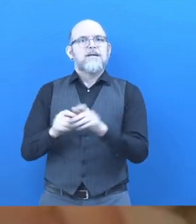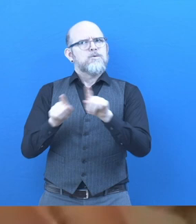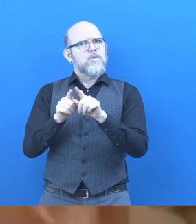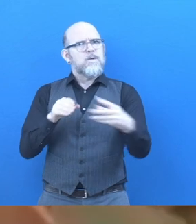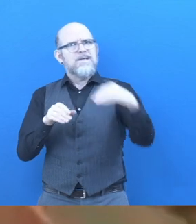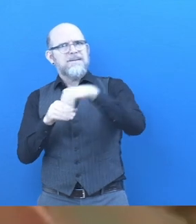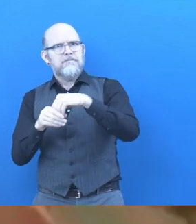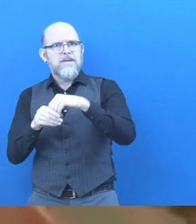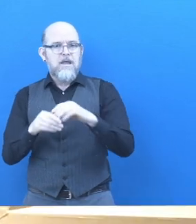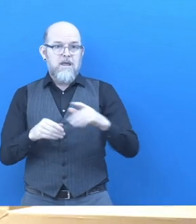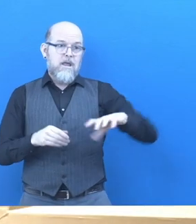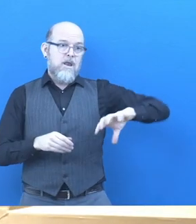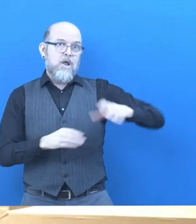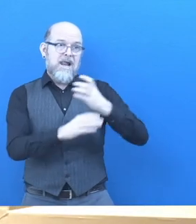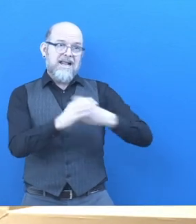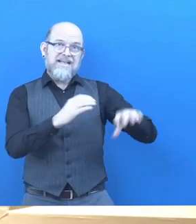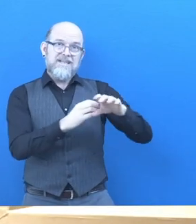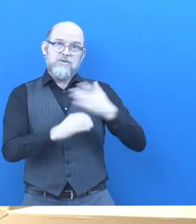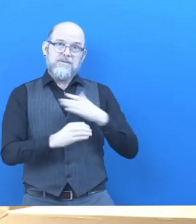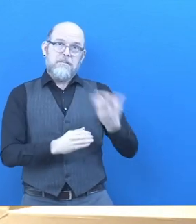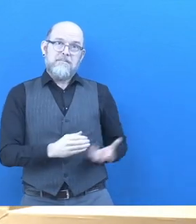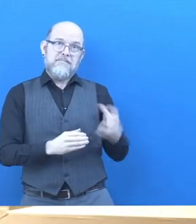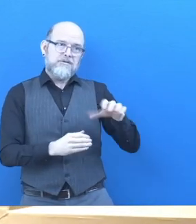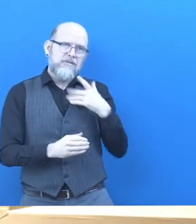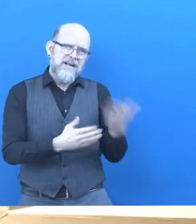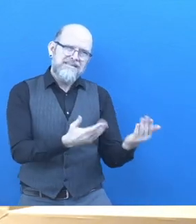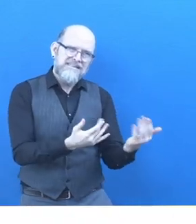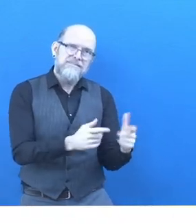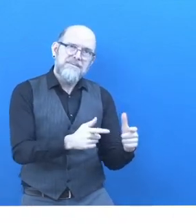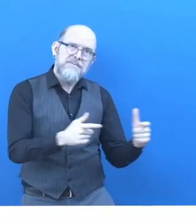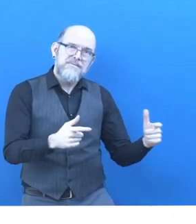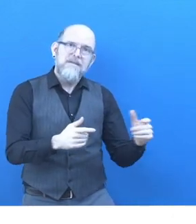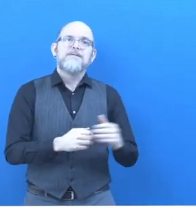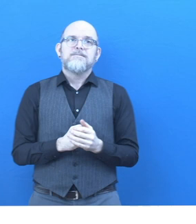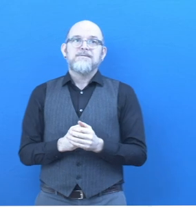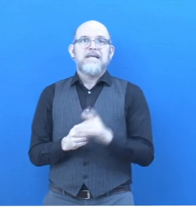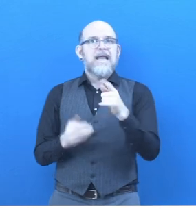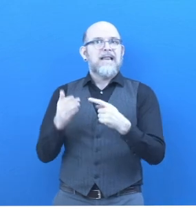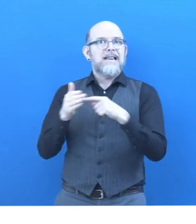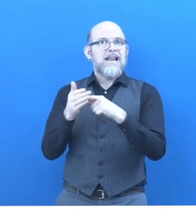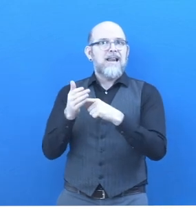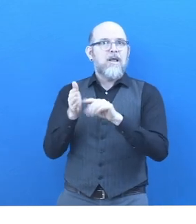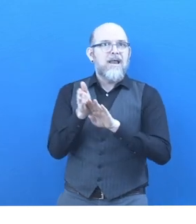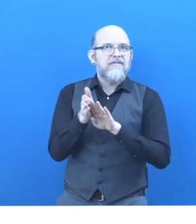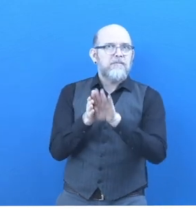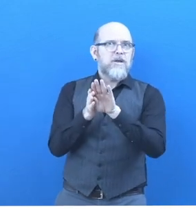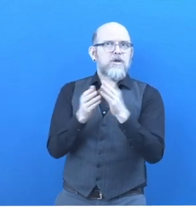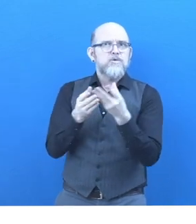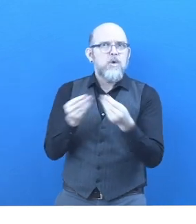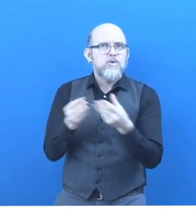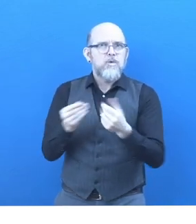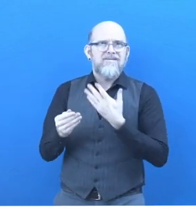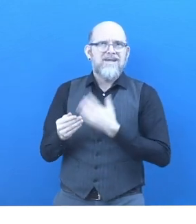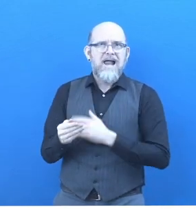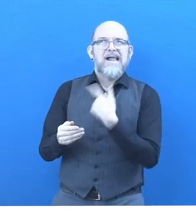technology-based solutions and the expertise of all our members. How did this solution help you? Ratan,